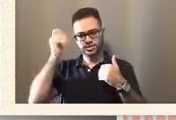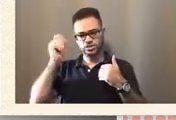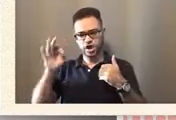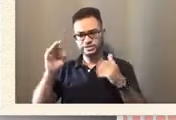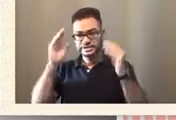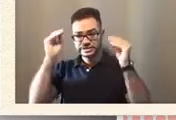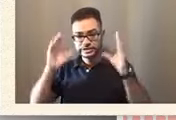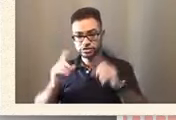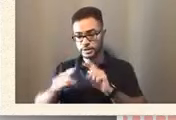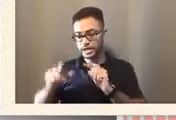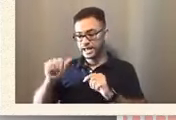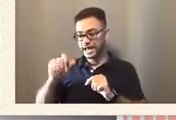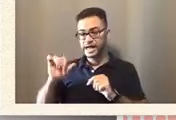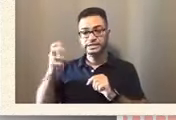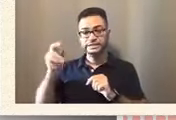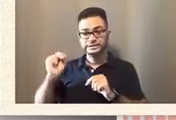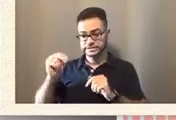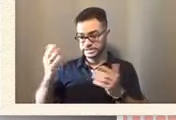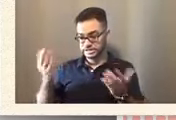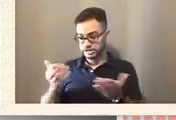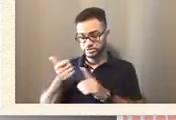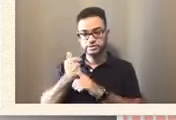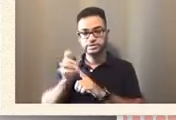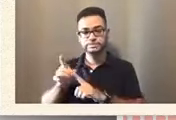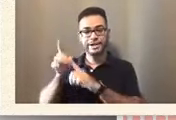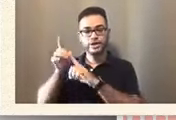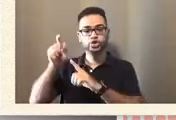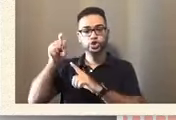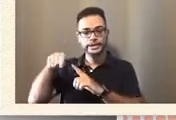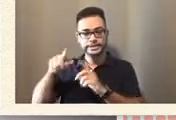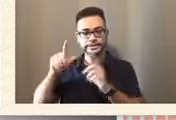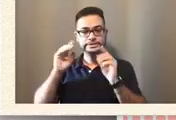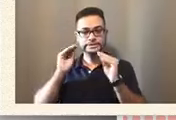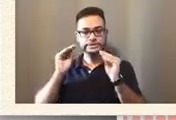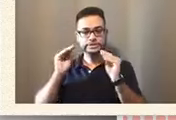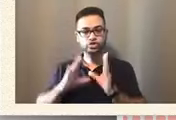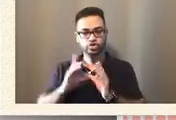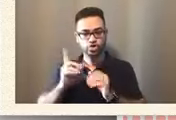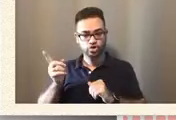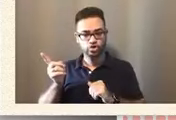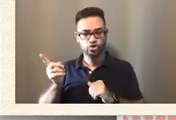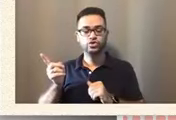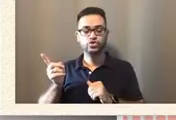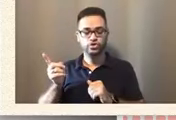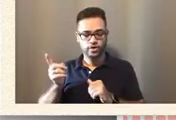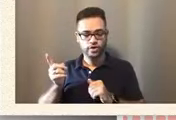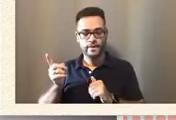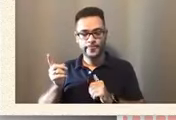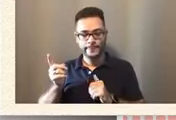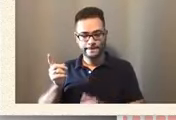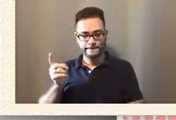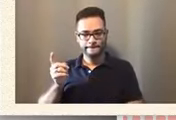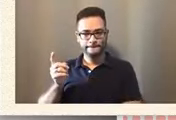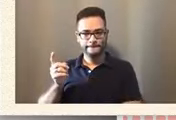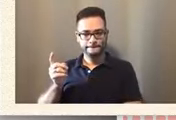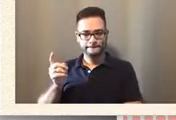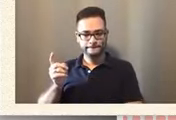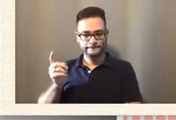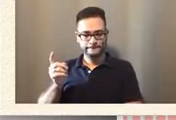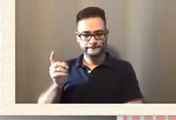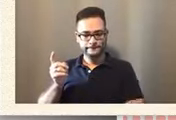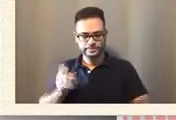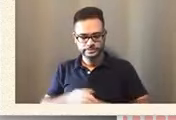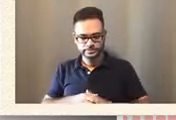here. She's a special needs teacher and she's Agatha. Hi, everyone.